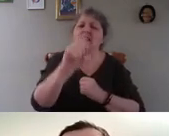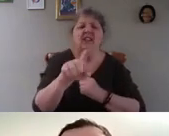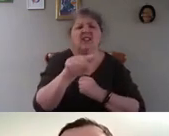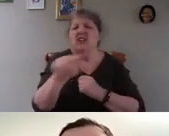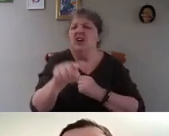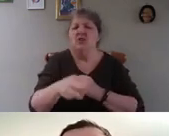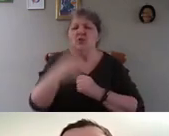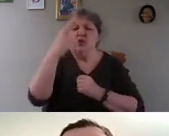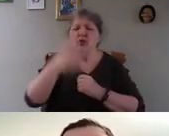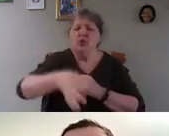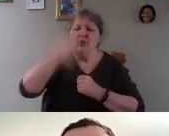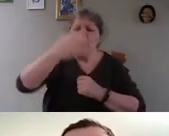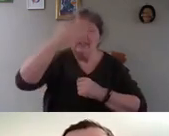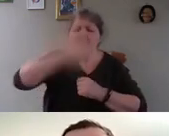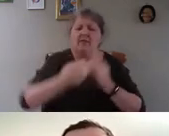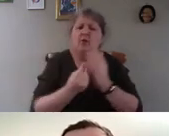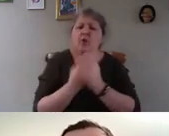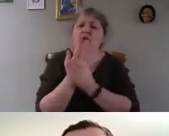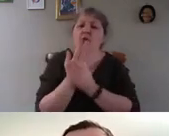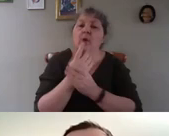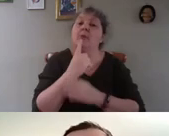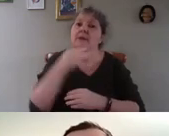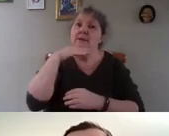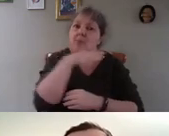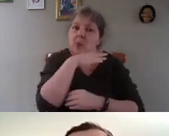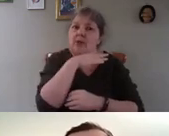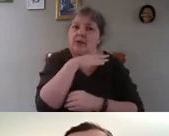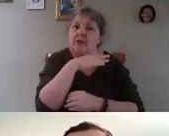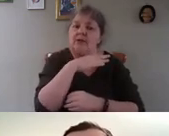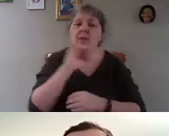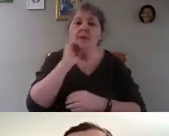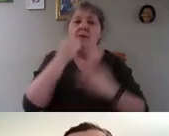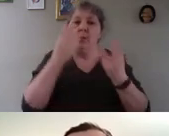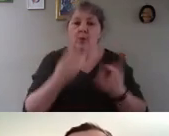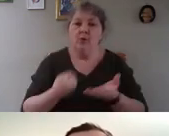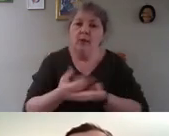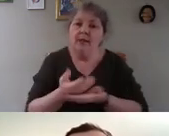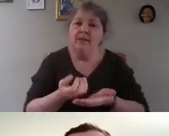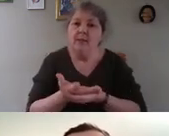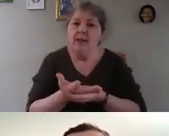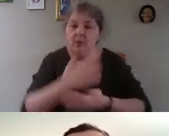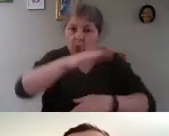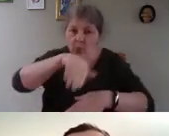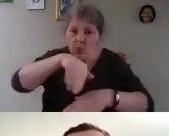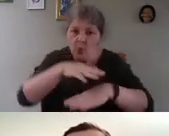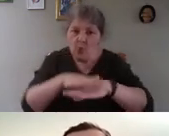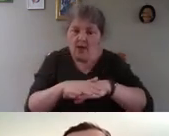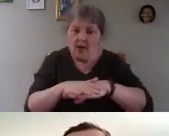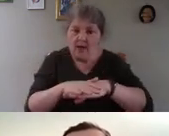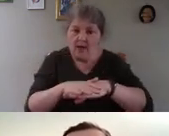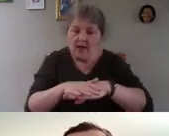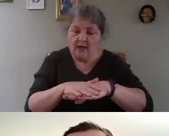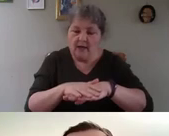to grow veg. So, that's quite important because I'm going to explain as well where I actually